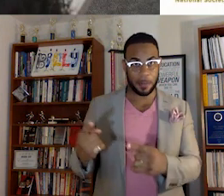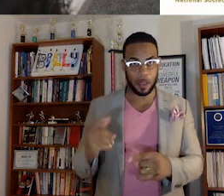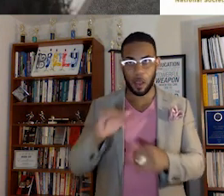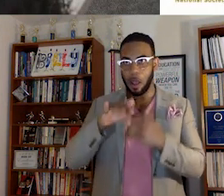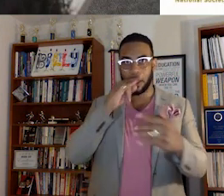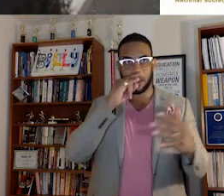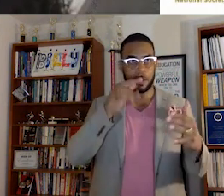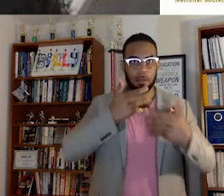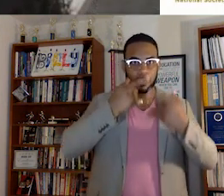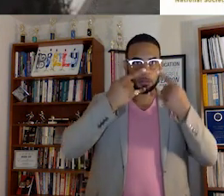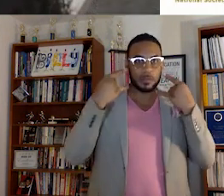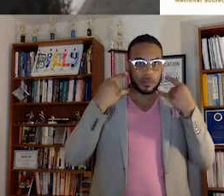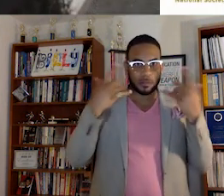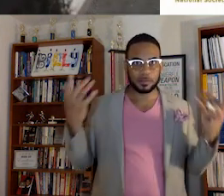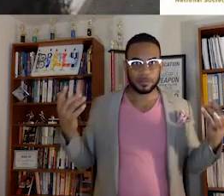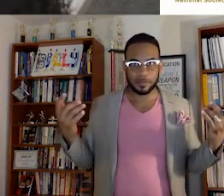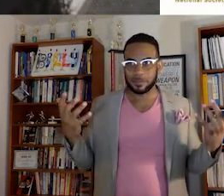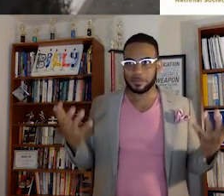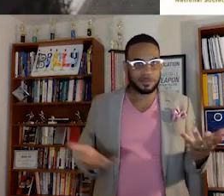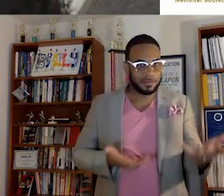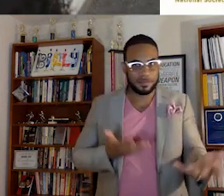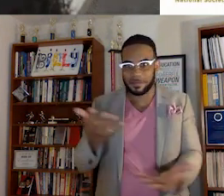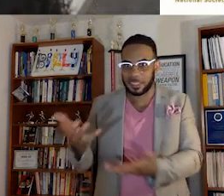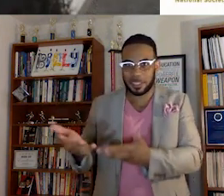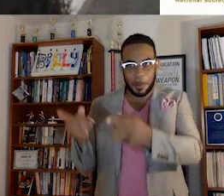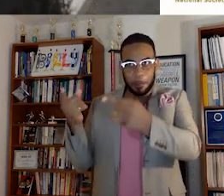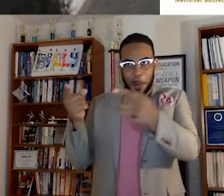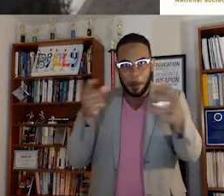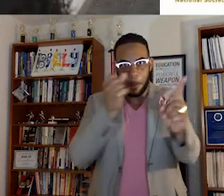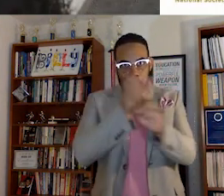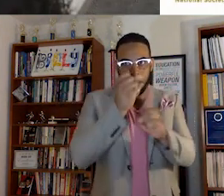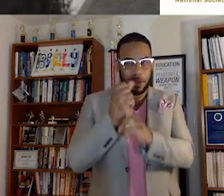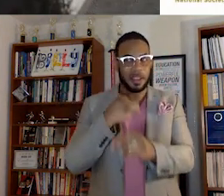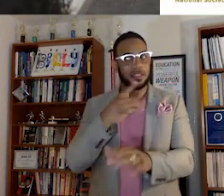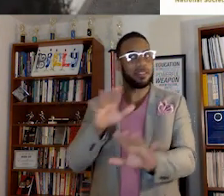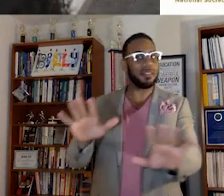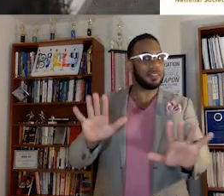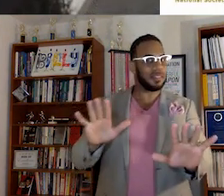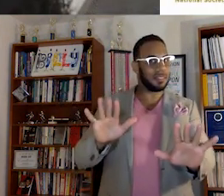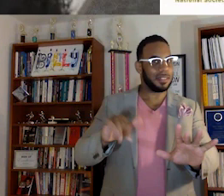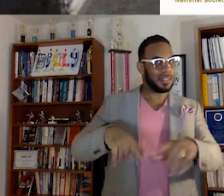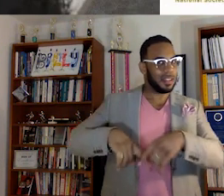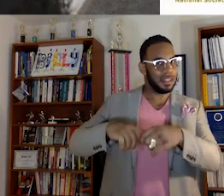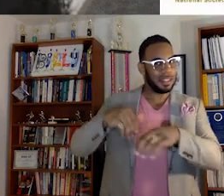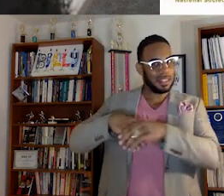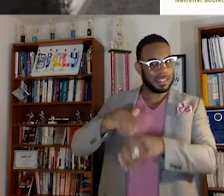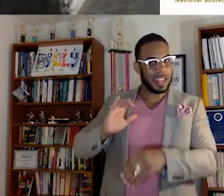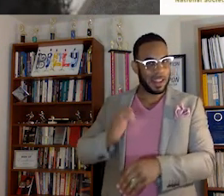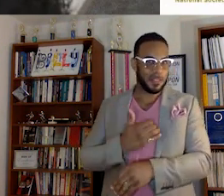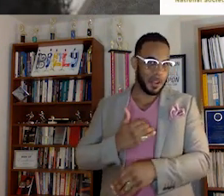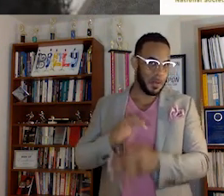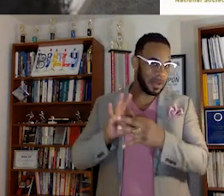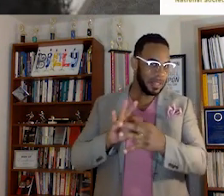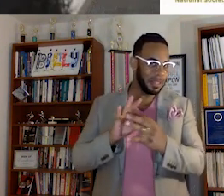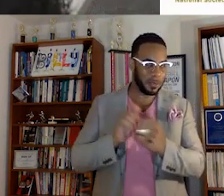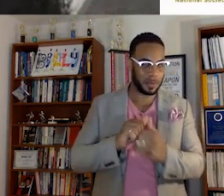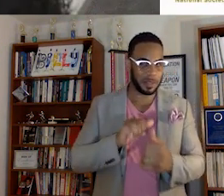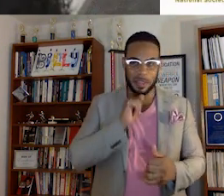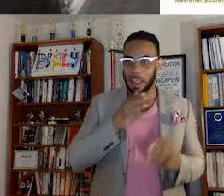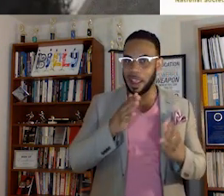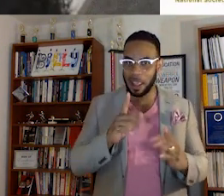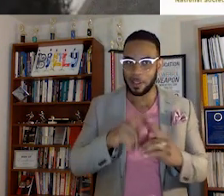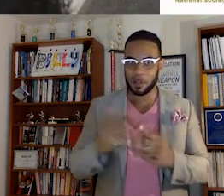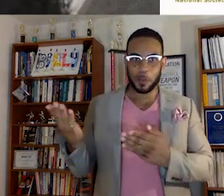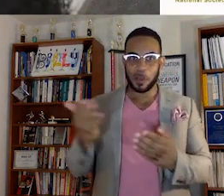all these kids were wearing masks. So I told them we got a clause inside of our relationship where they're not